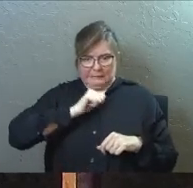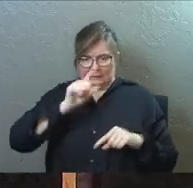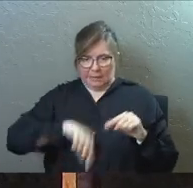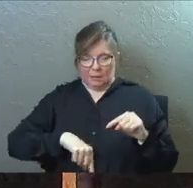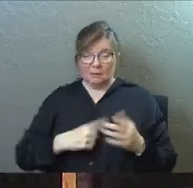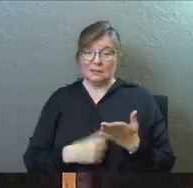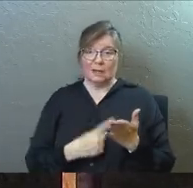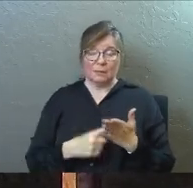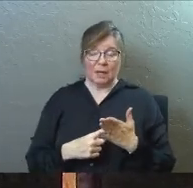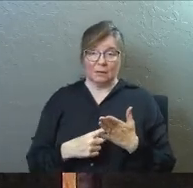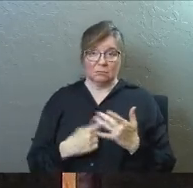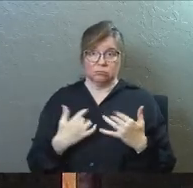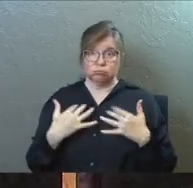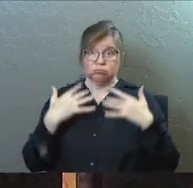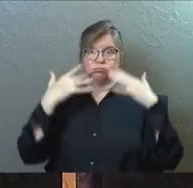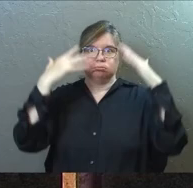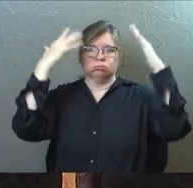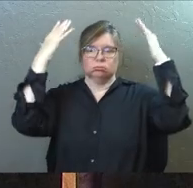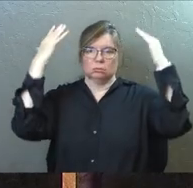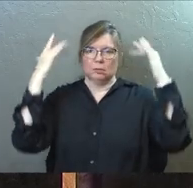Sometimes things get so heavy, right?